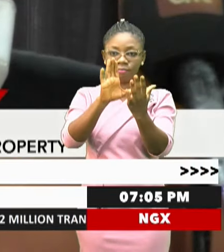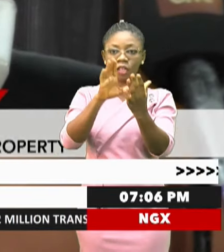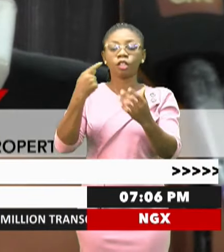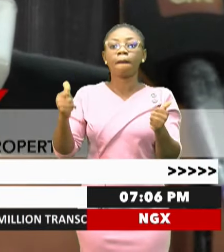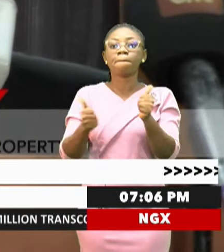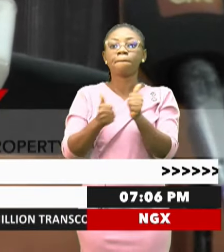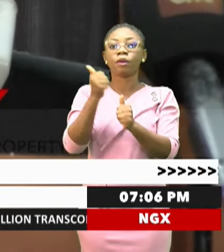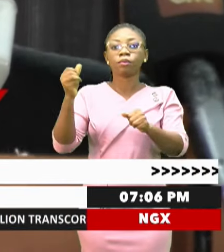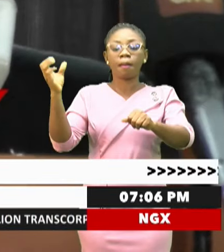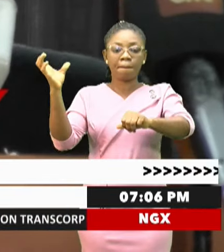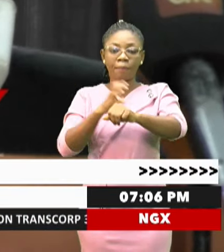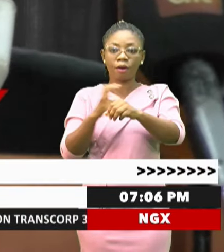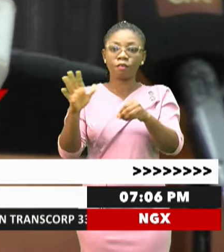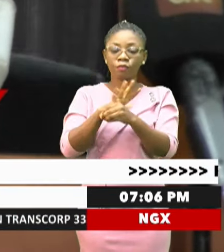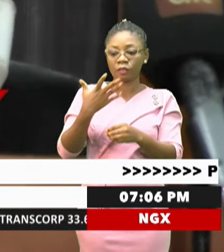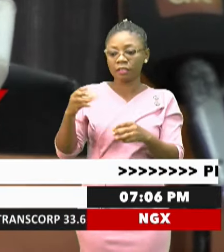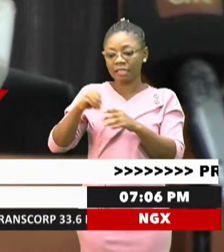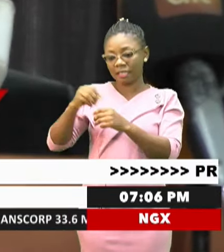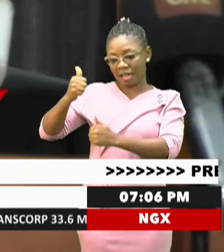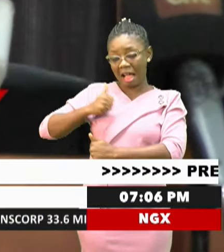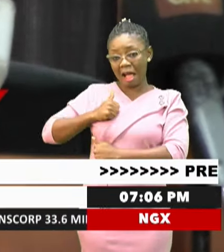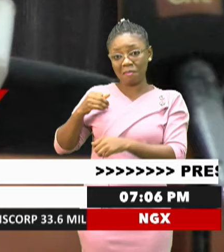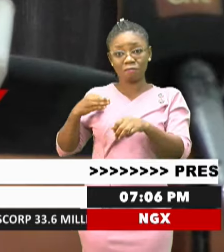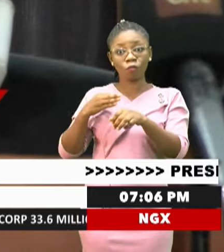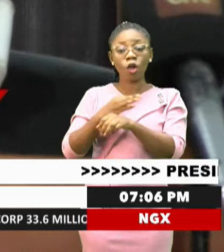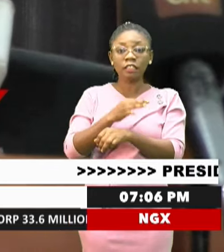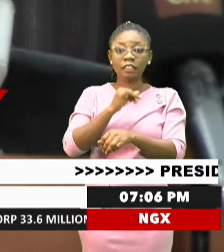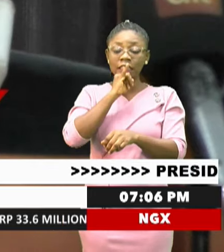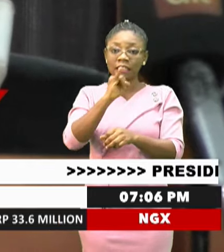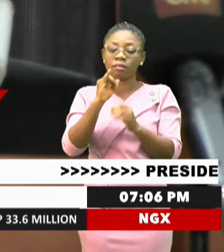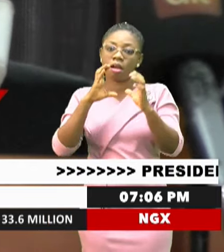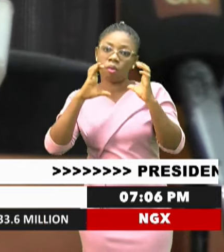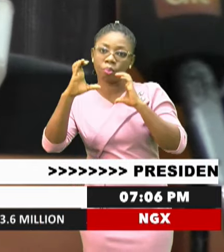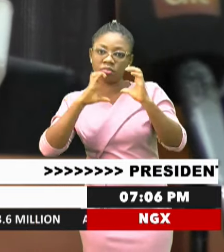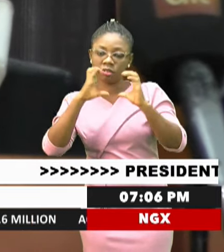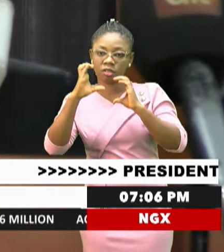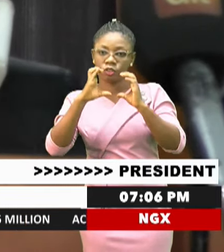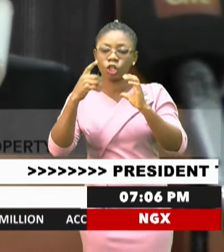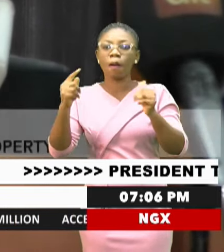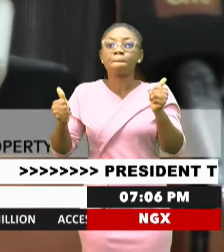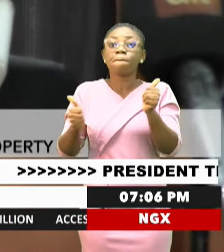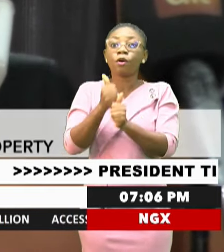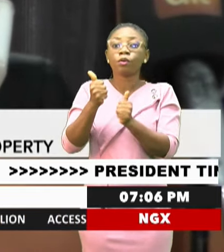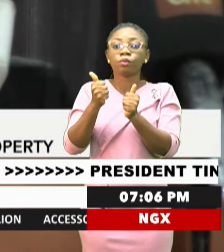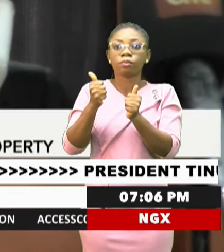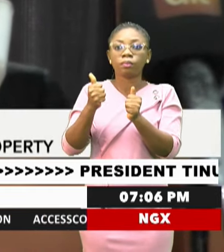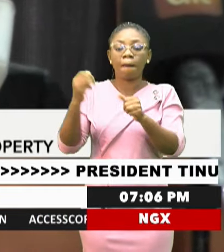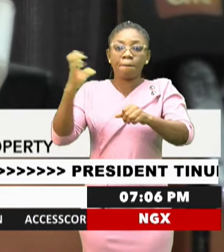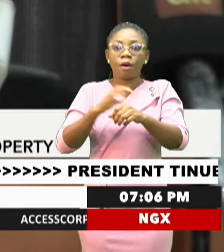thing in the armed forces is communication. The most powerful weapon